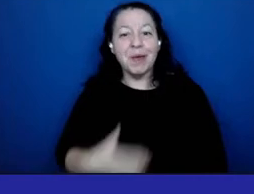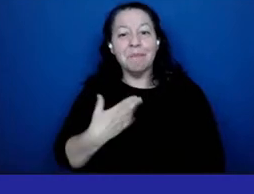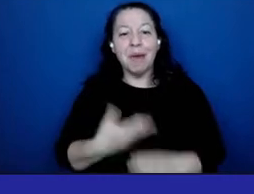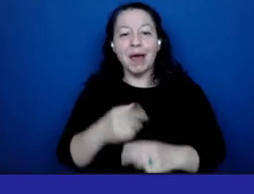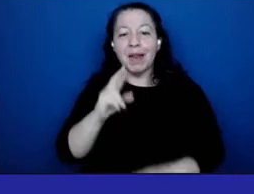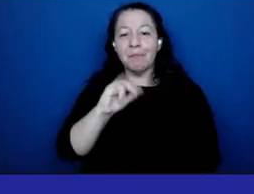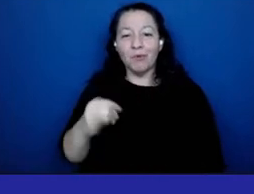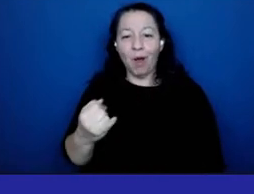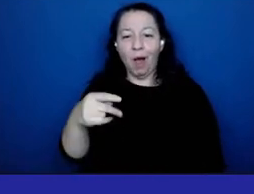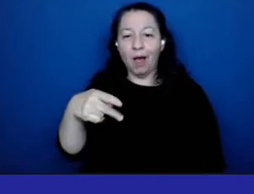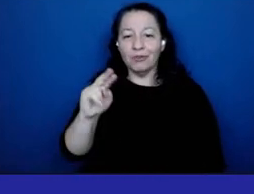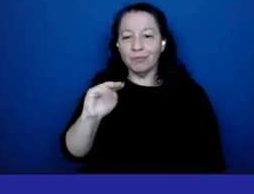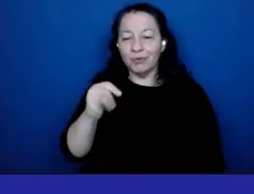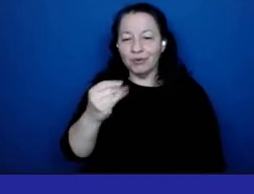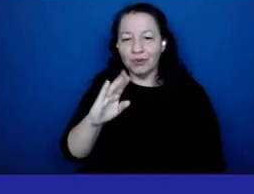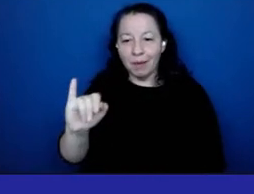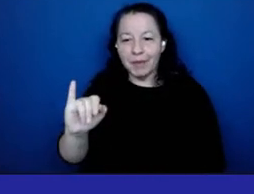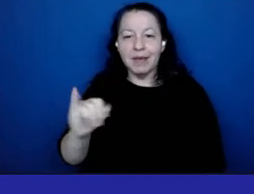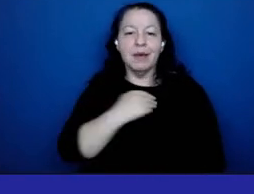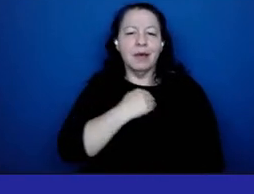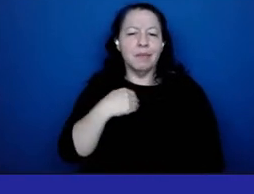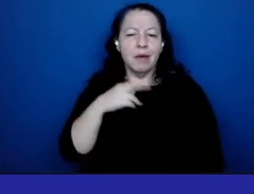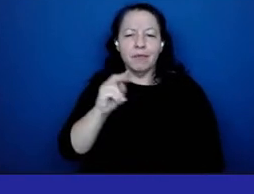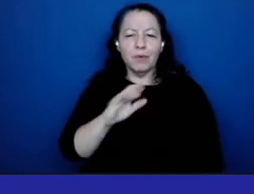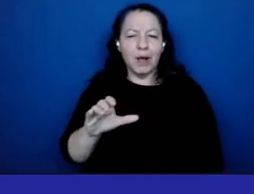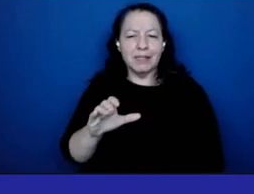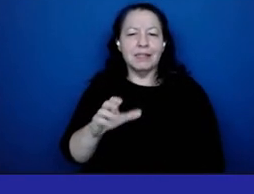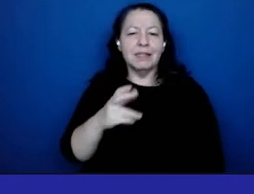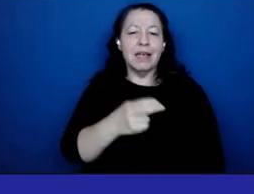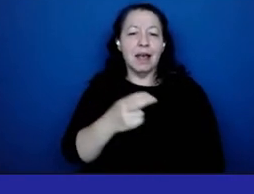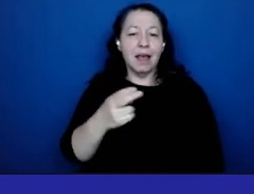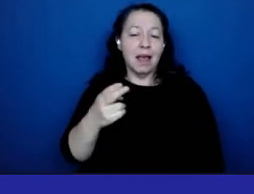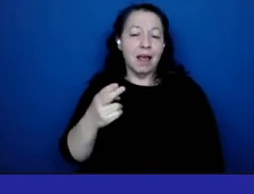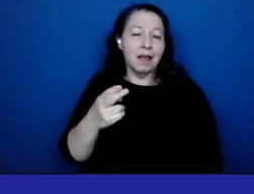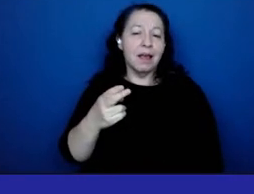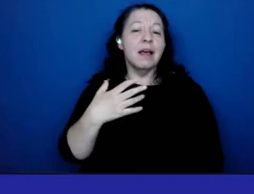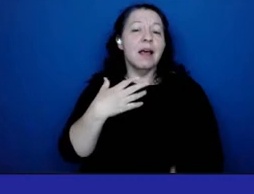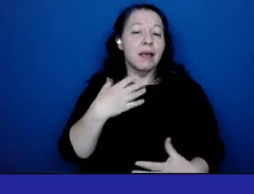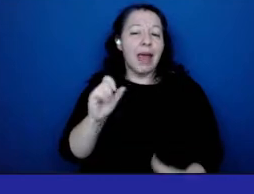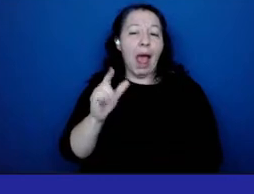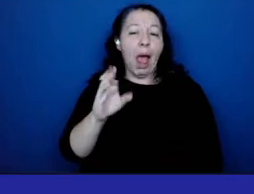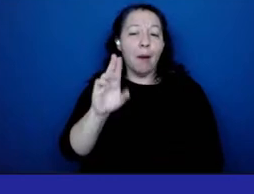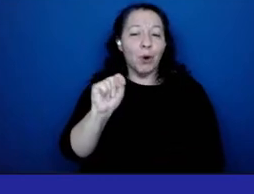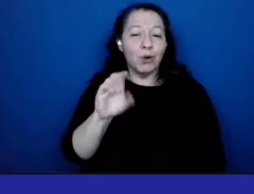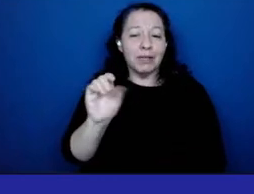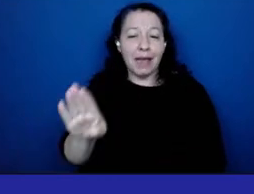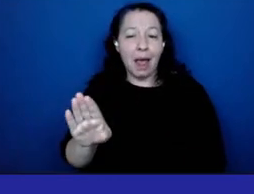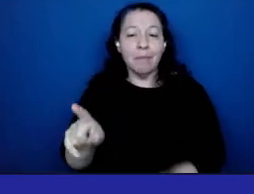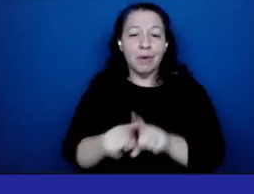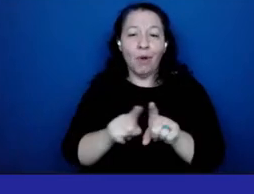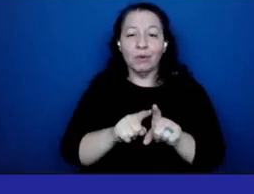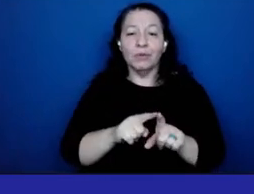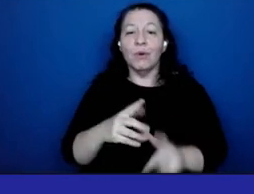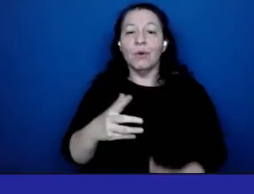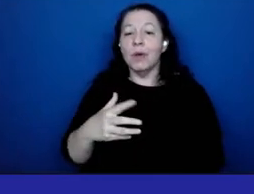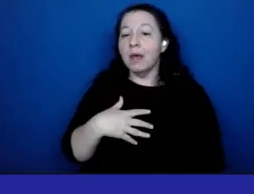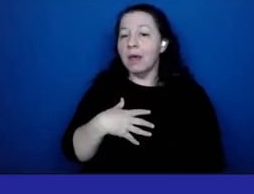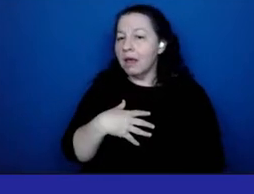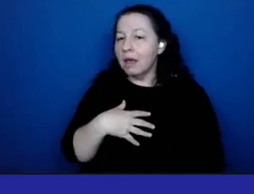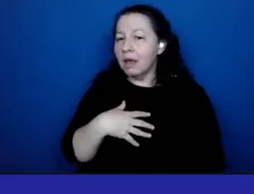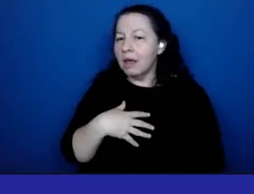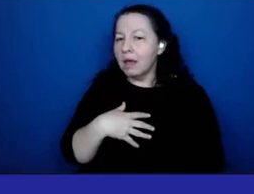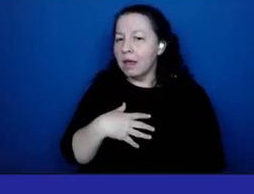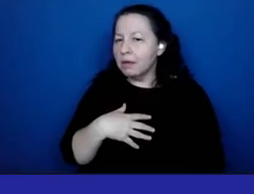punjabi and i'm a member of nyc health elmhurst community advisory board i'm also a vice chair person and i'm going to speak about